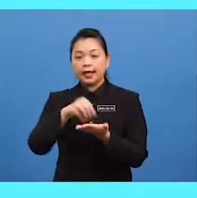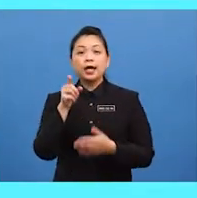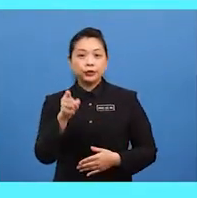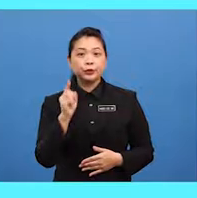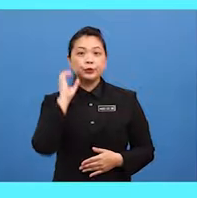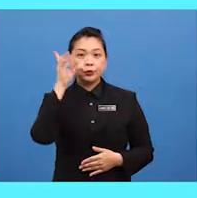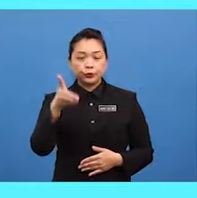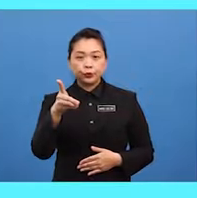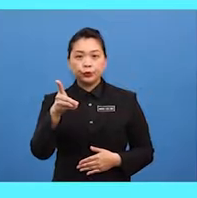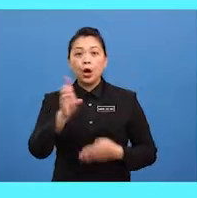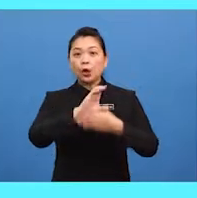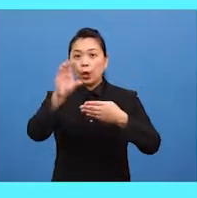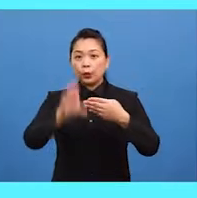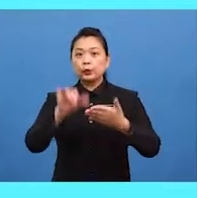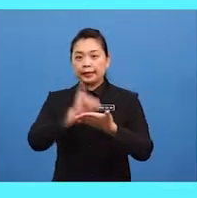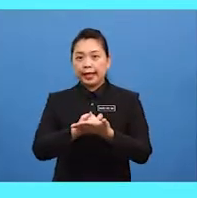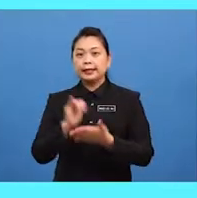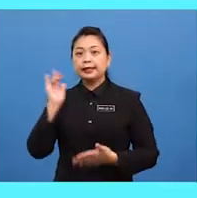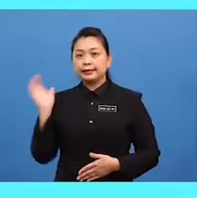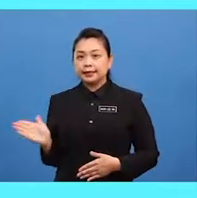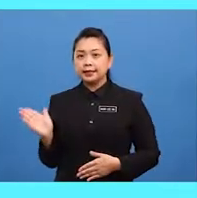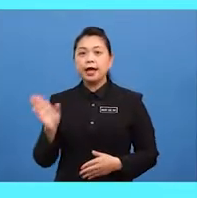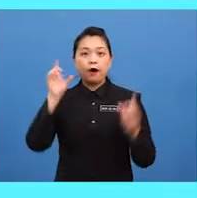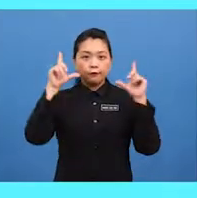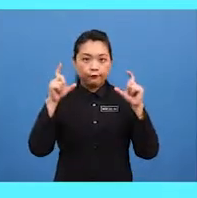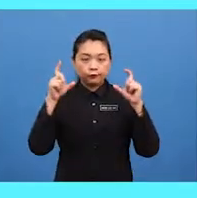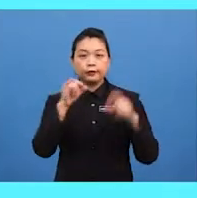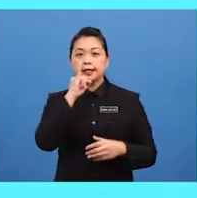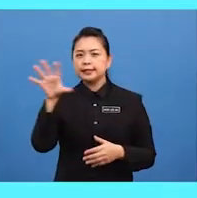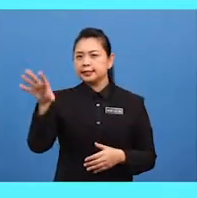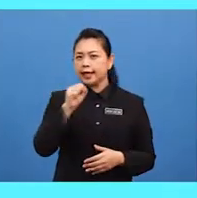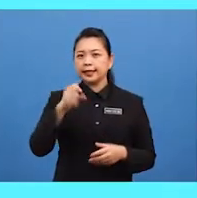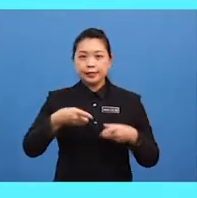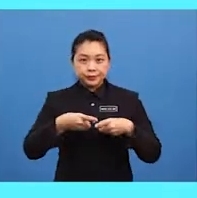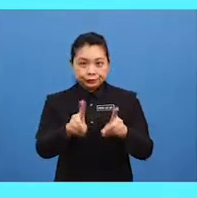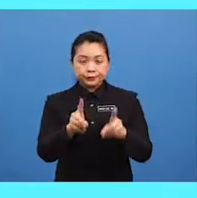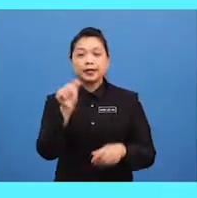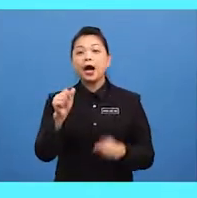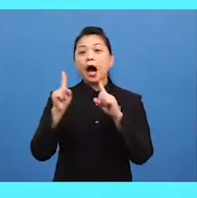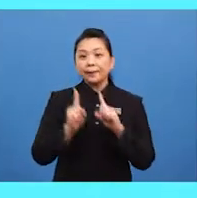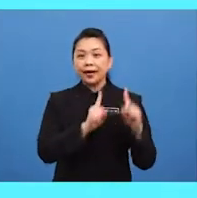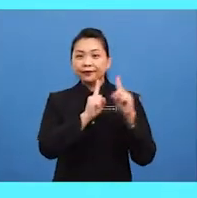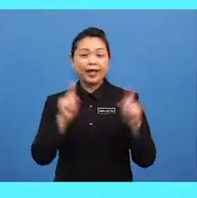could conclude that this photo is taken during a birthday party